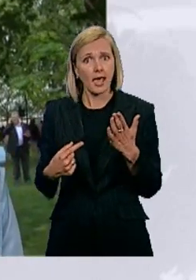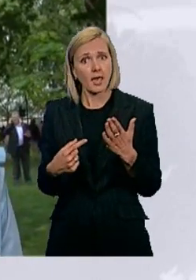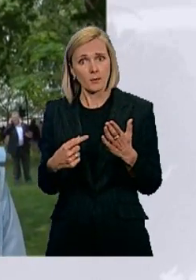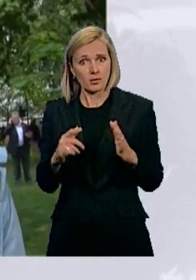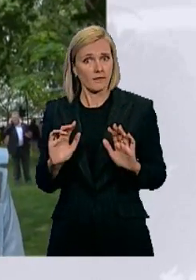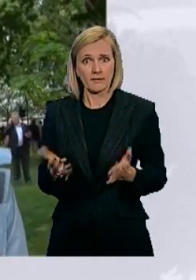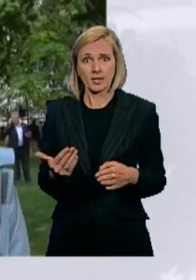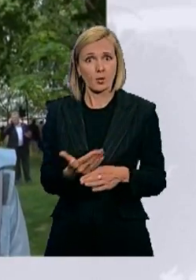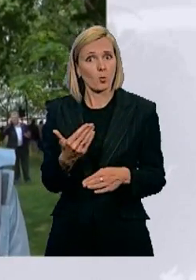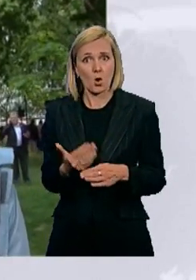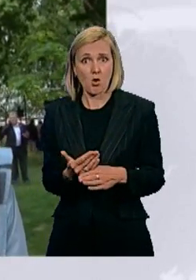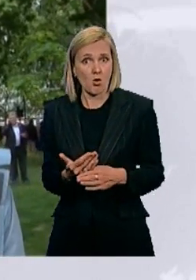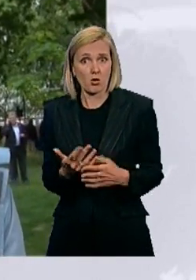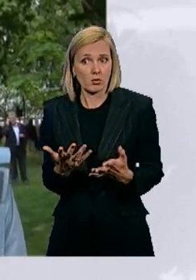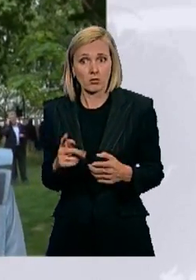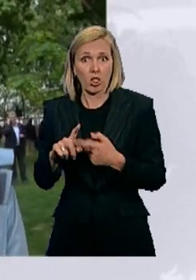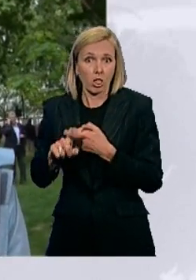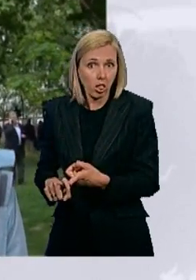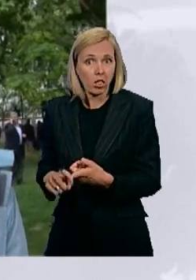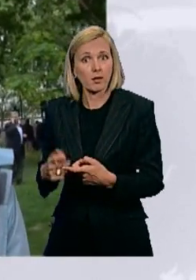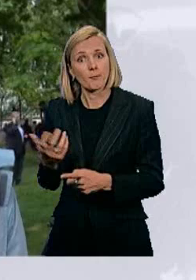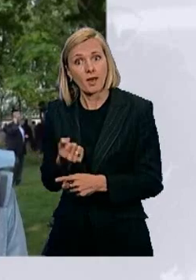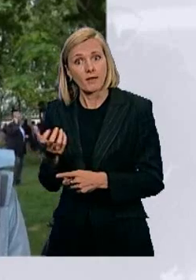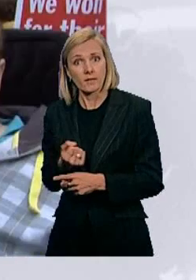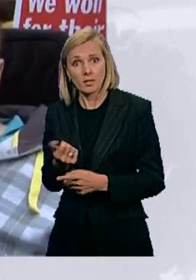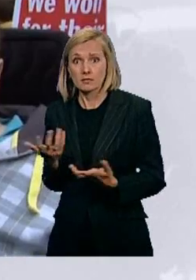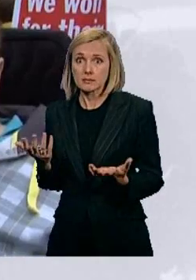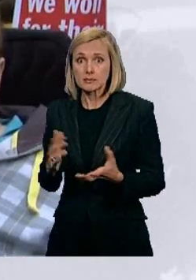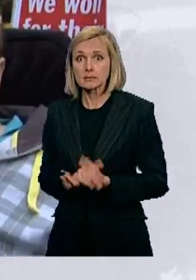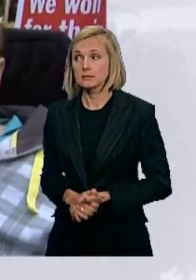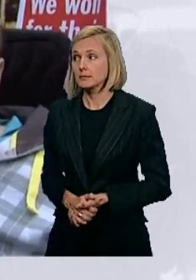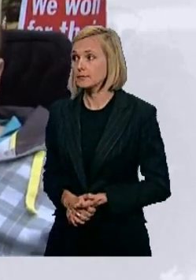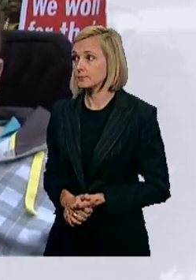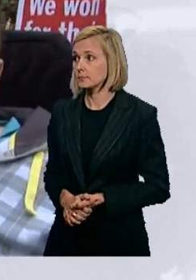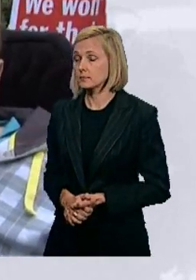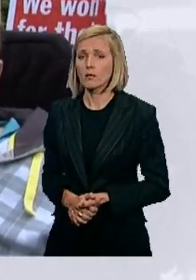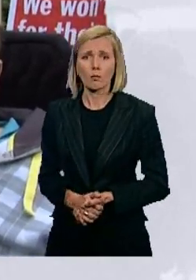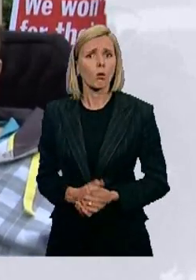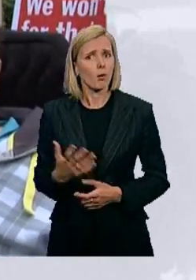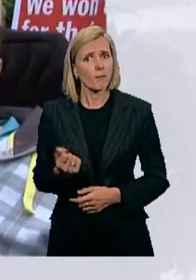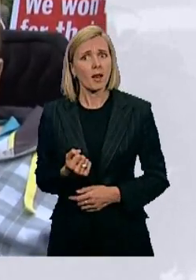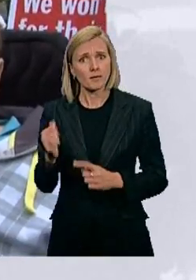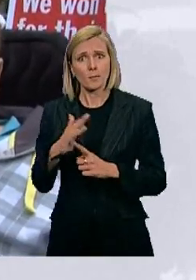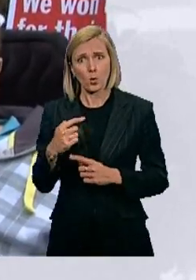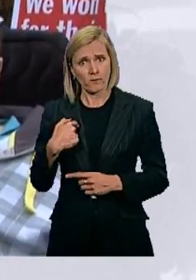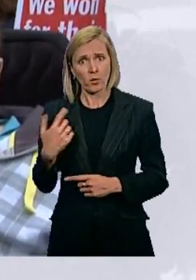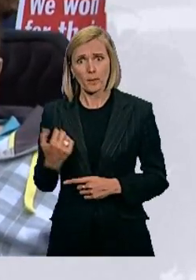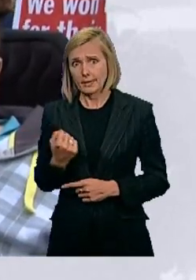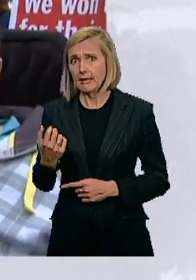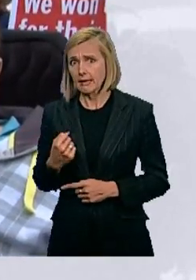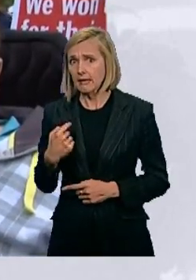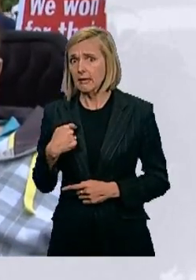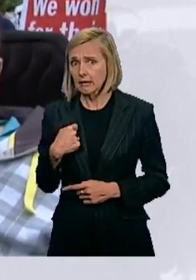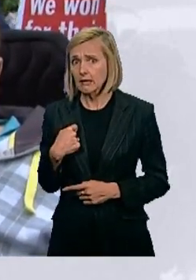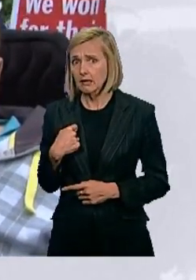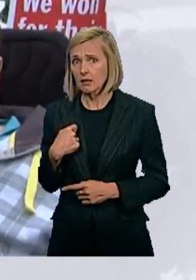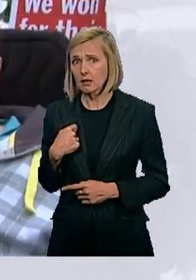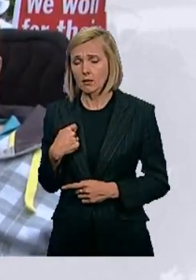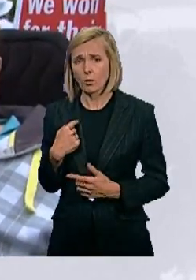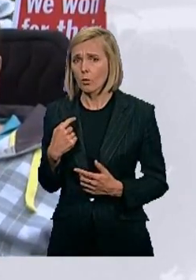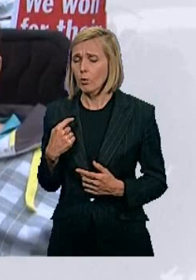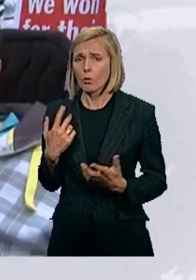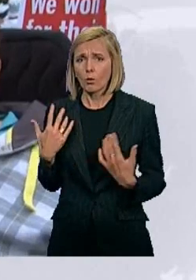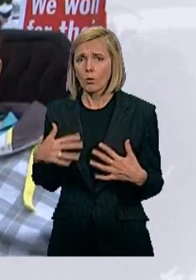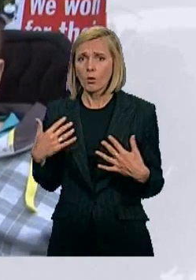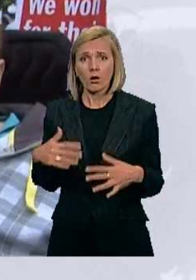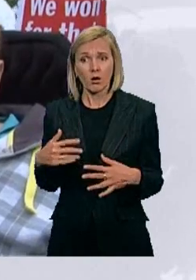who aren't fortunate enough to be employed and rely on their benefits to keep them going benefits are really important to me and it basically runs